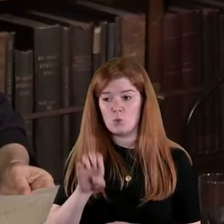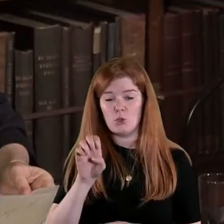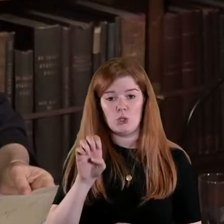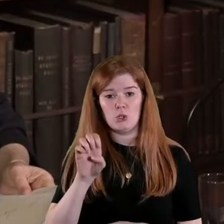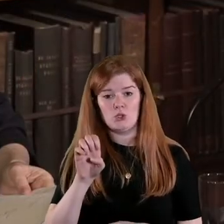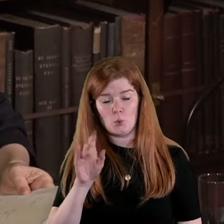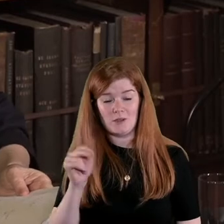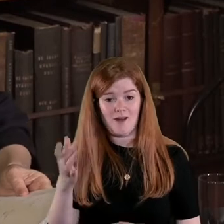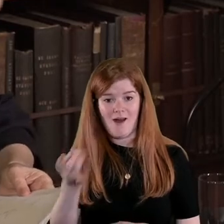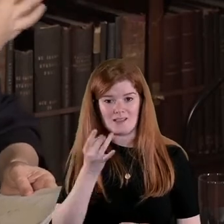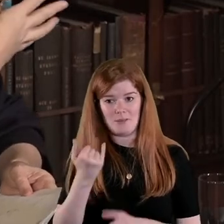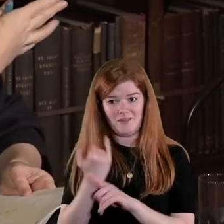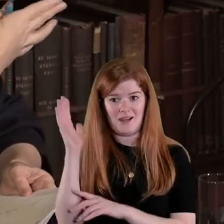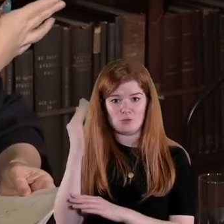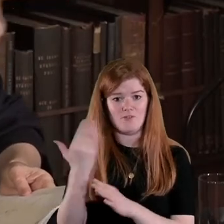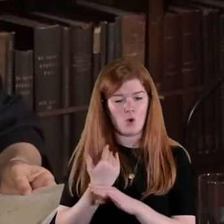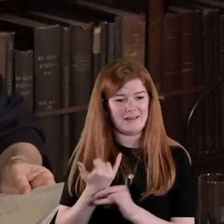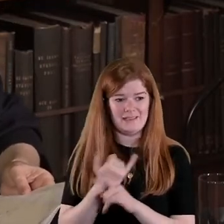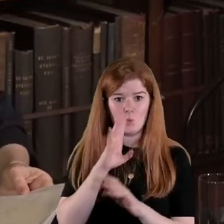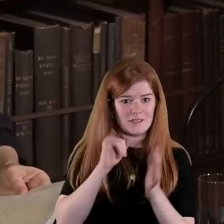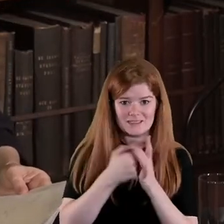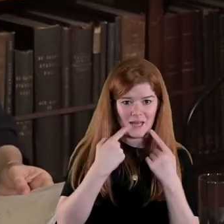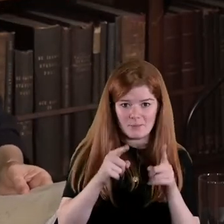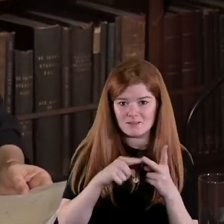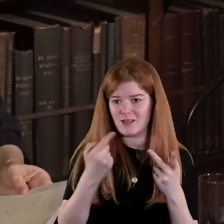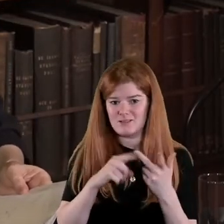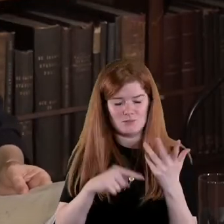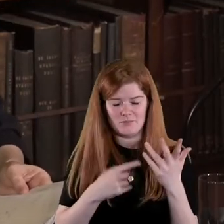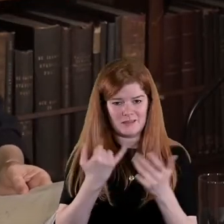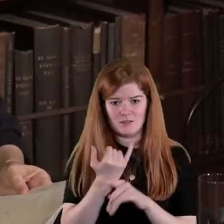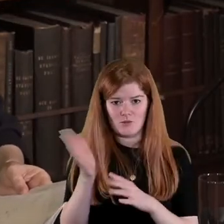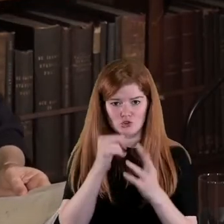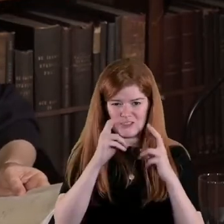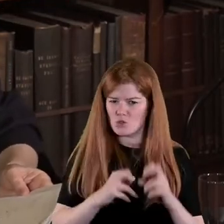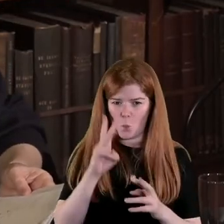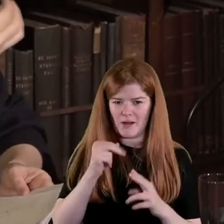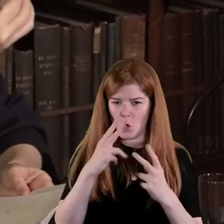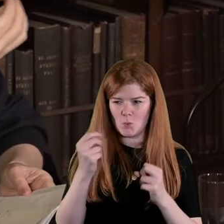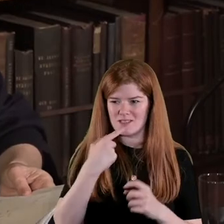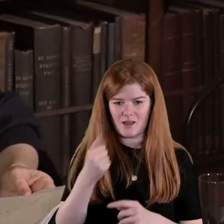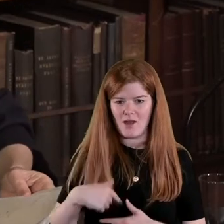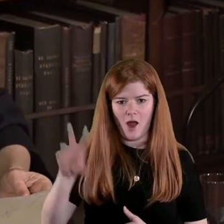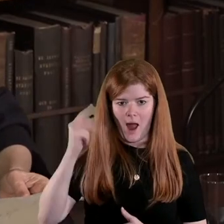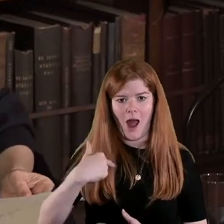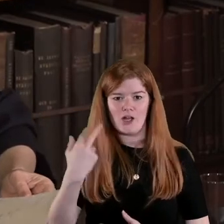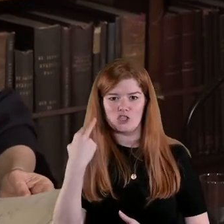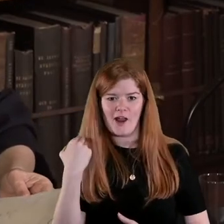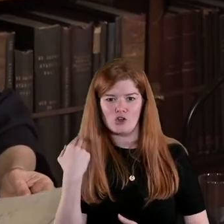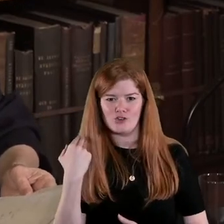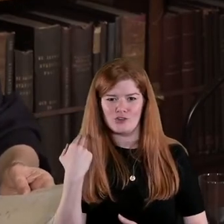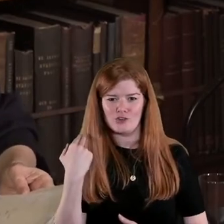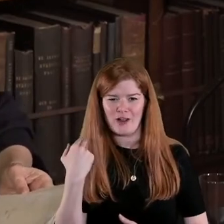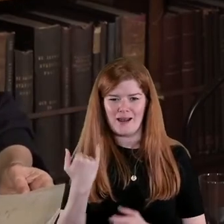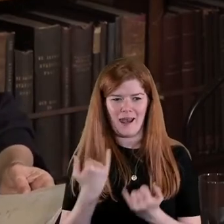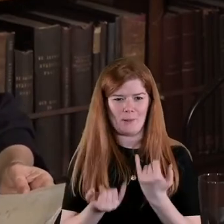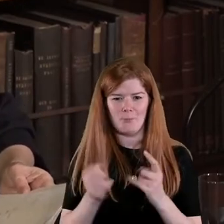in the witness statements and why did nobody say I cut hair you